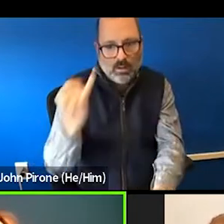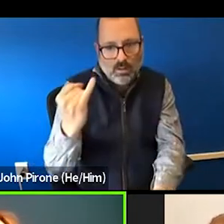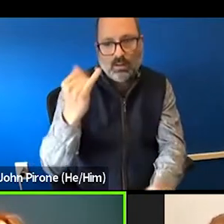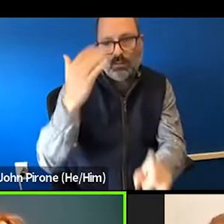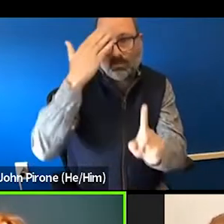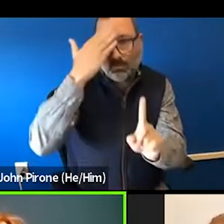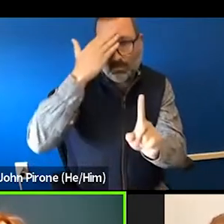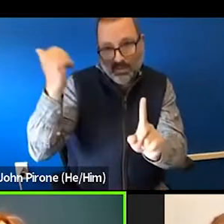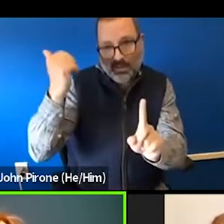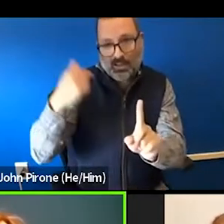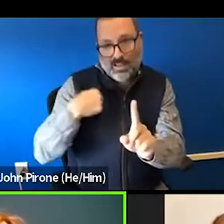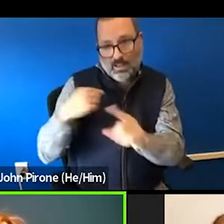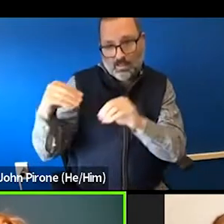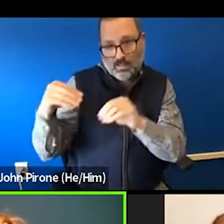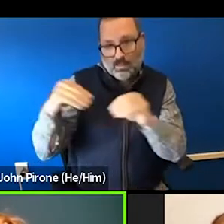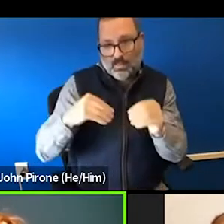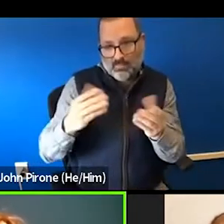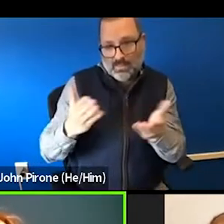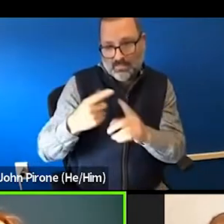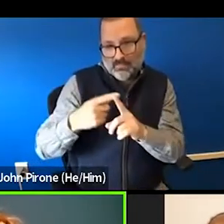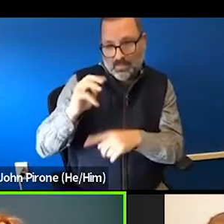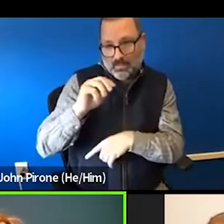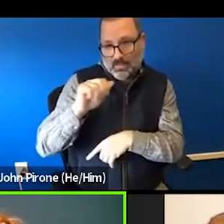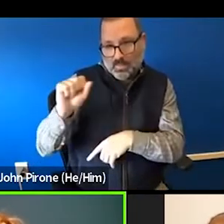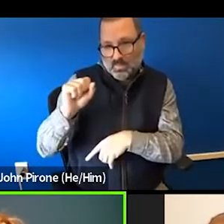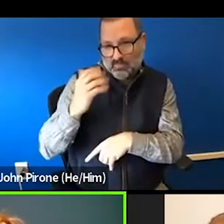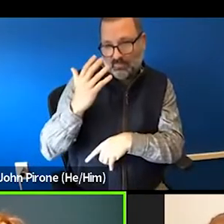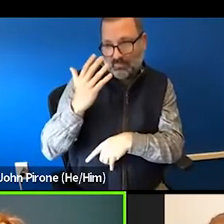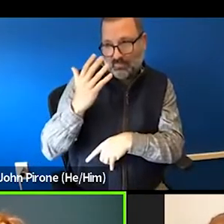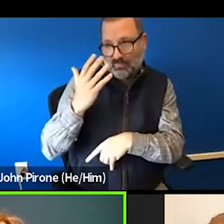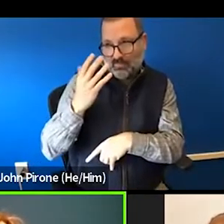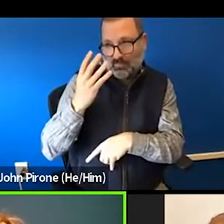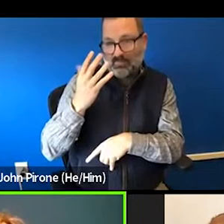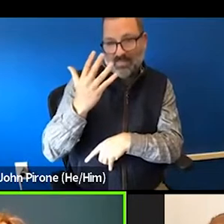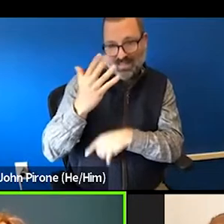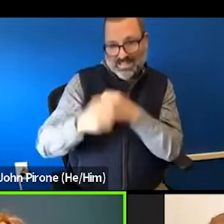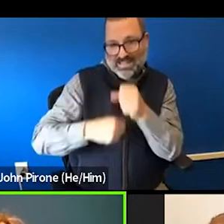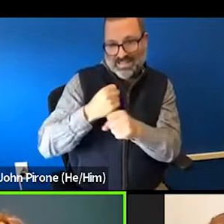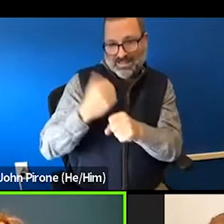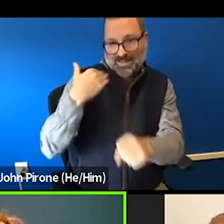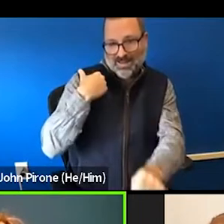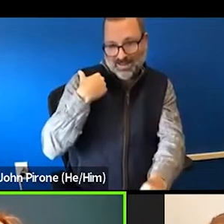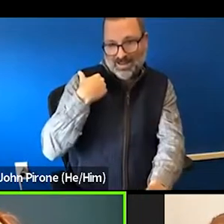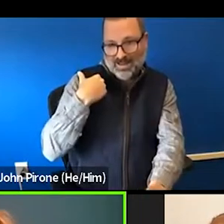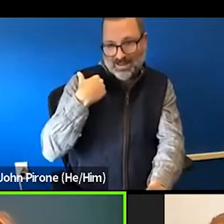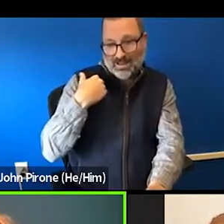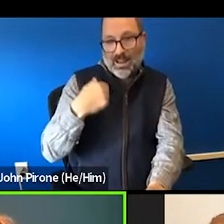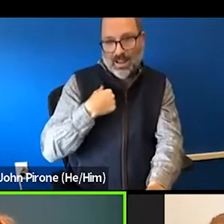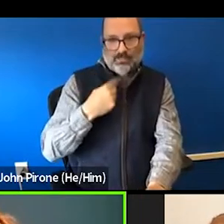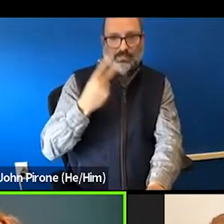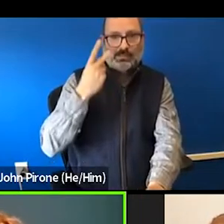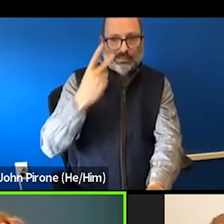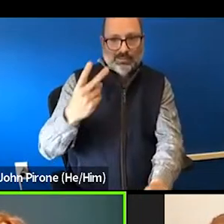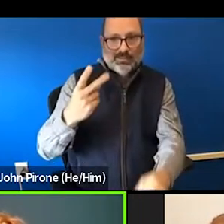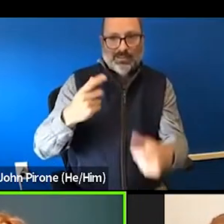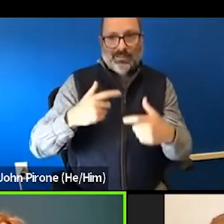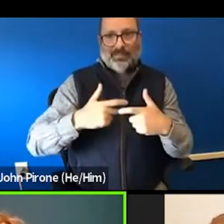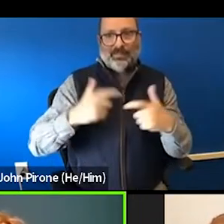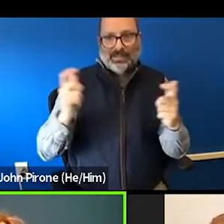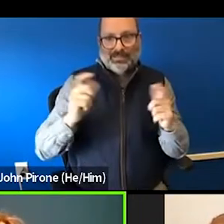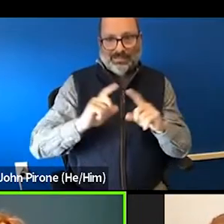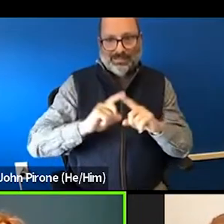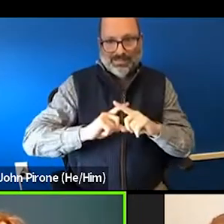audit. I think that's a fabulous idea. And my reason for that is moving here from Massachusetts five years ago. Now,